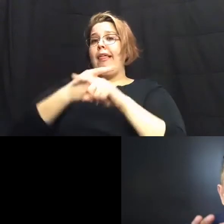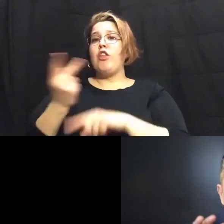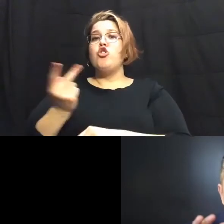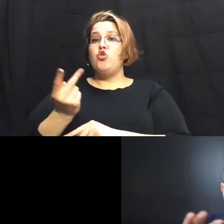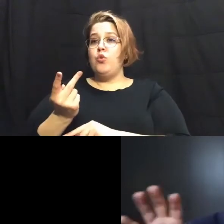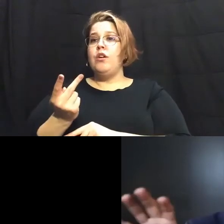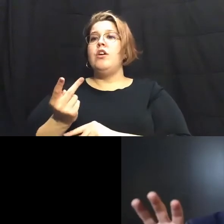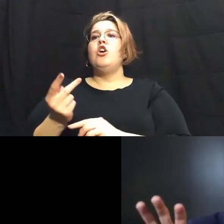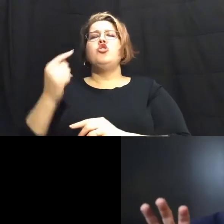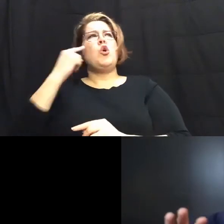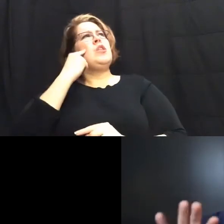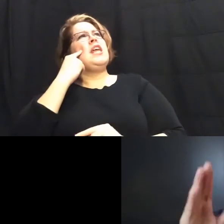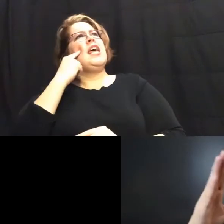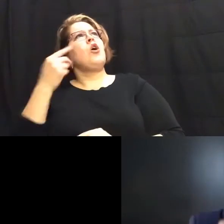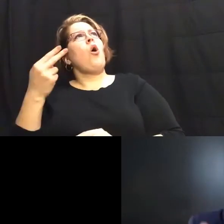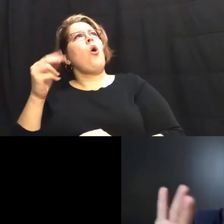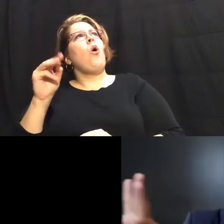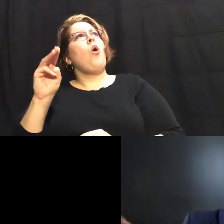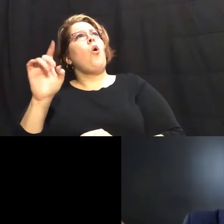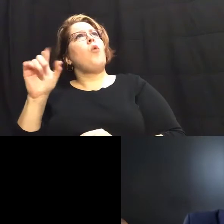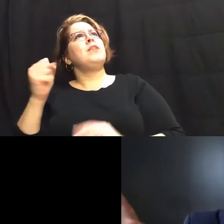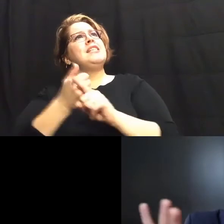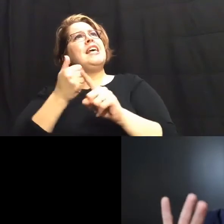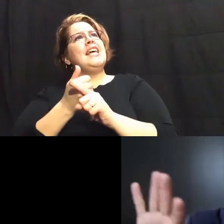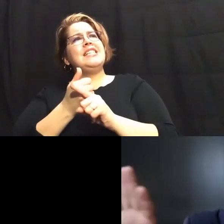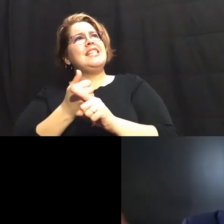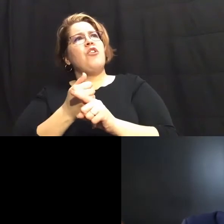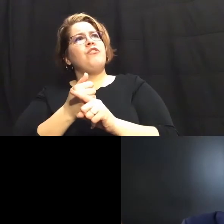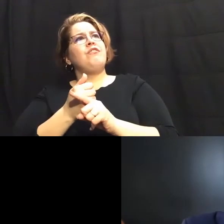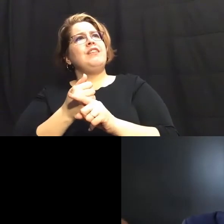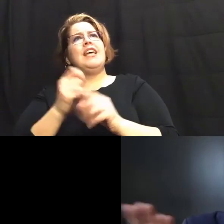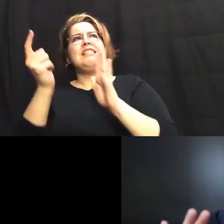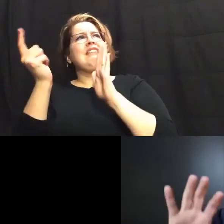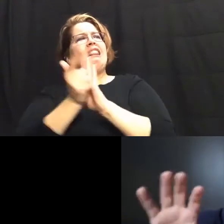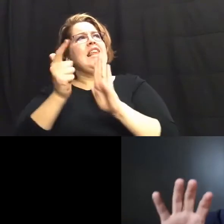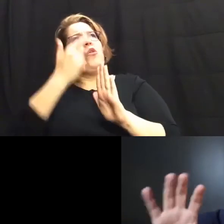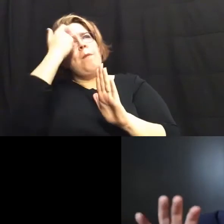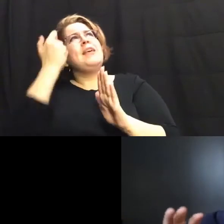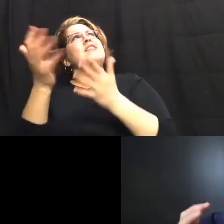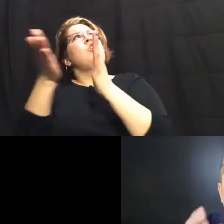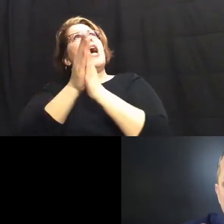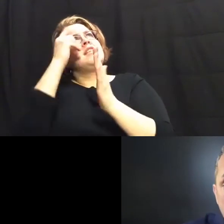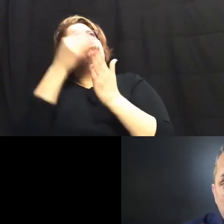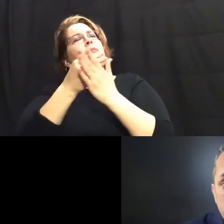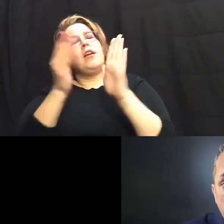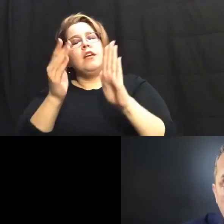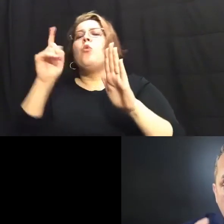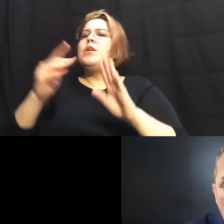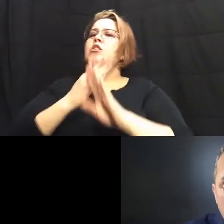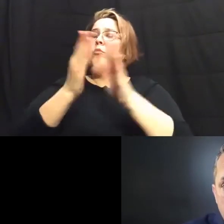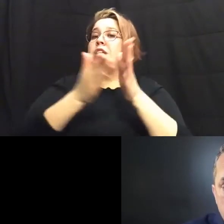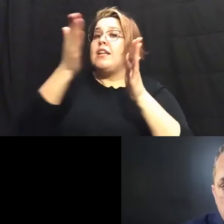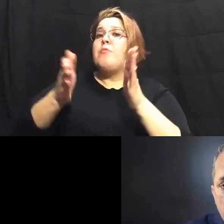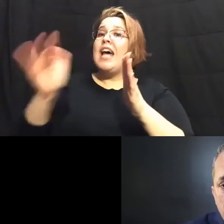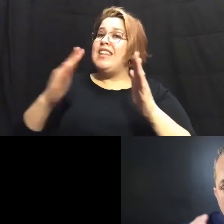like homelessness is a crime because of panhandling we have to separate panhandling off and protect neighborhoods we must protect neighborhoods and that's what upsets people about the